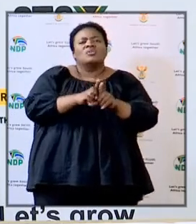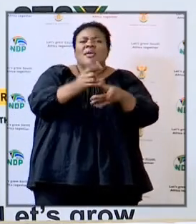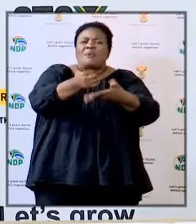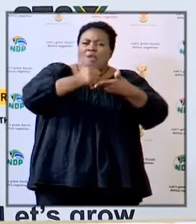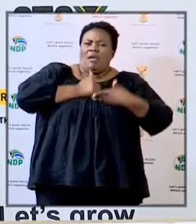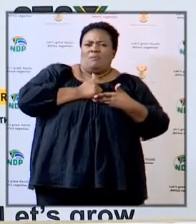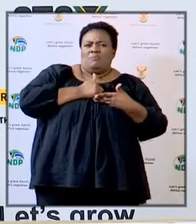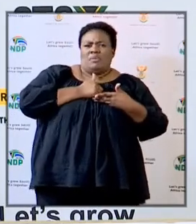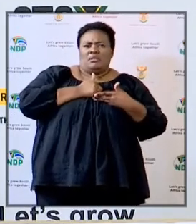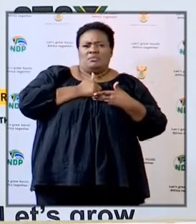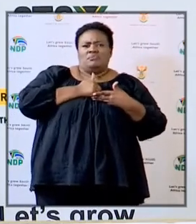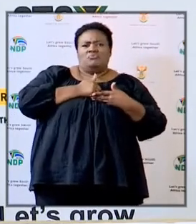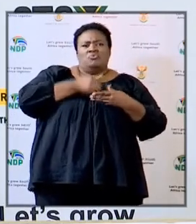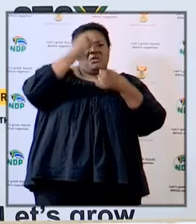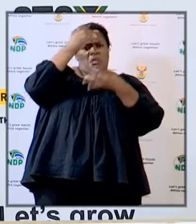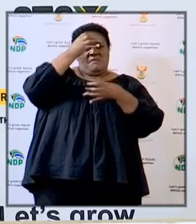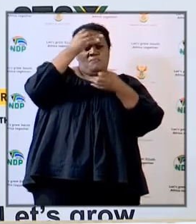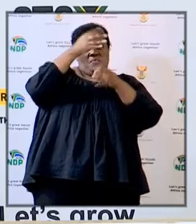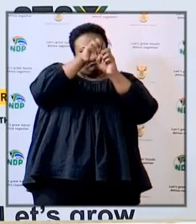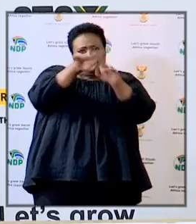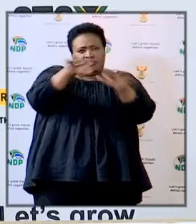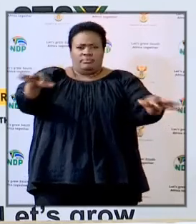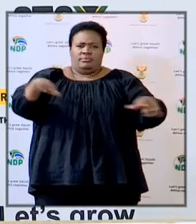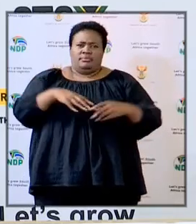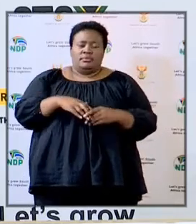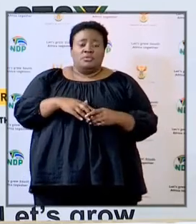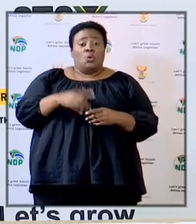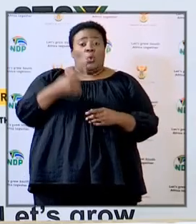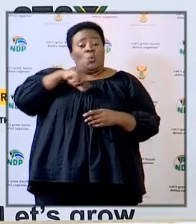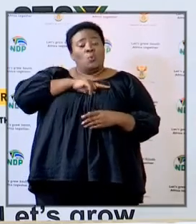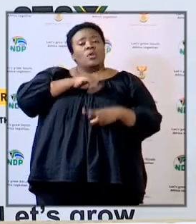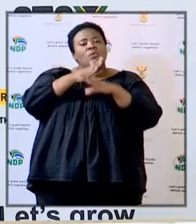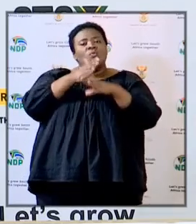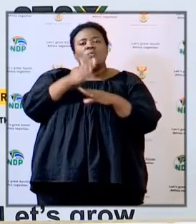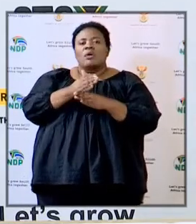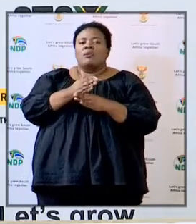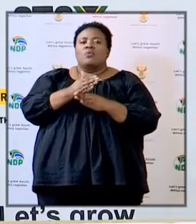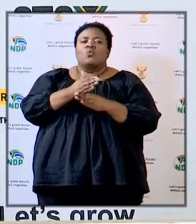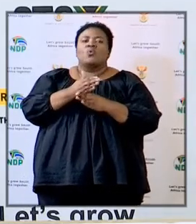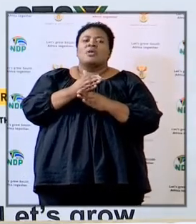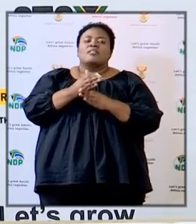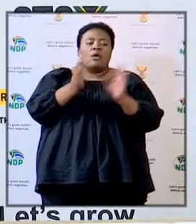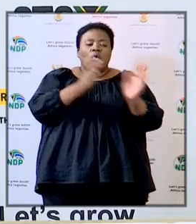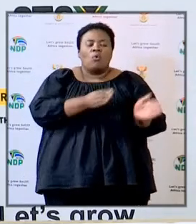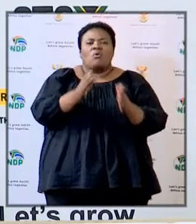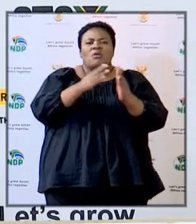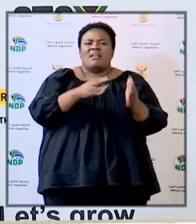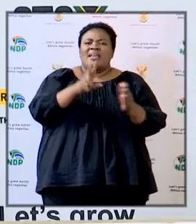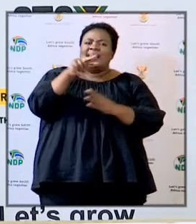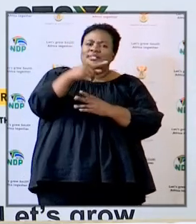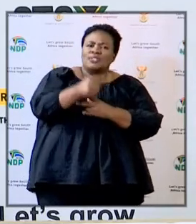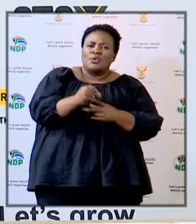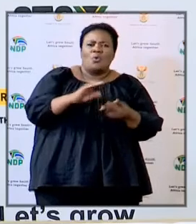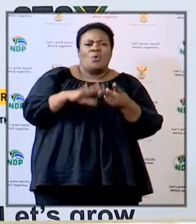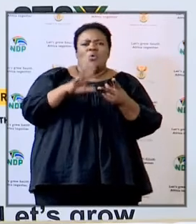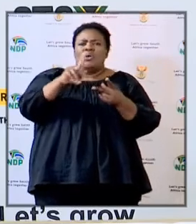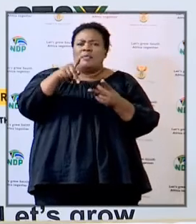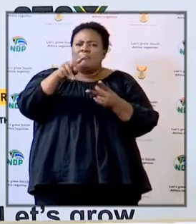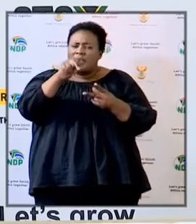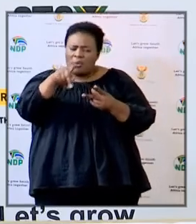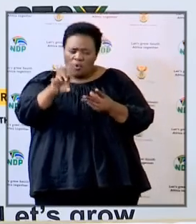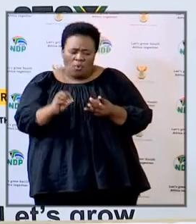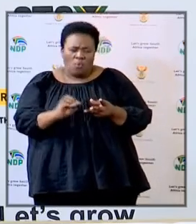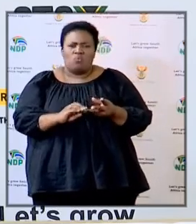the reach out so as a sector our limitations are really around working with organized formations it will be difficult ready to